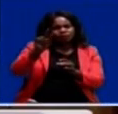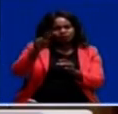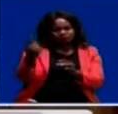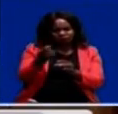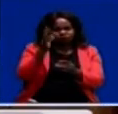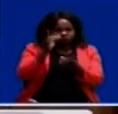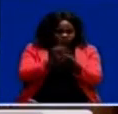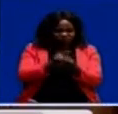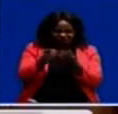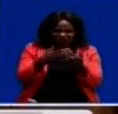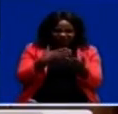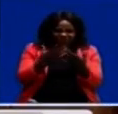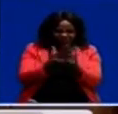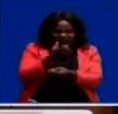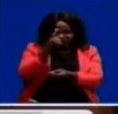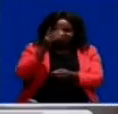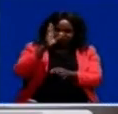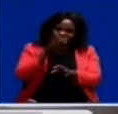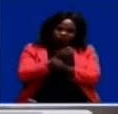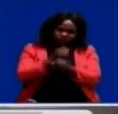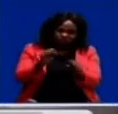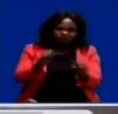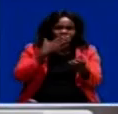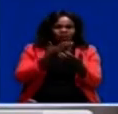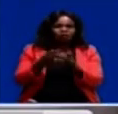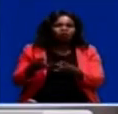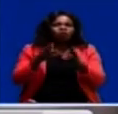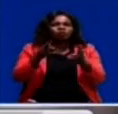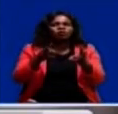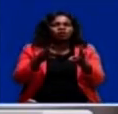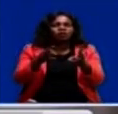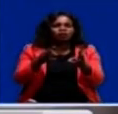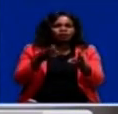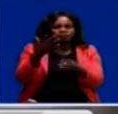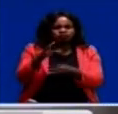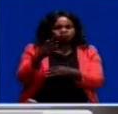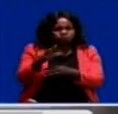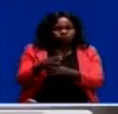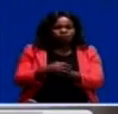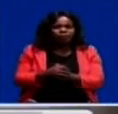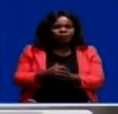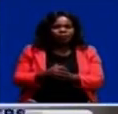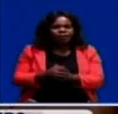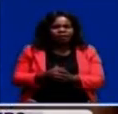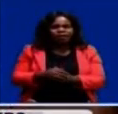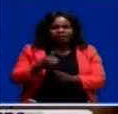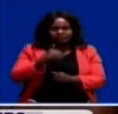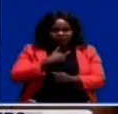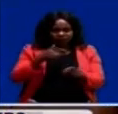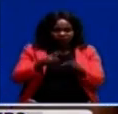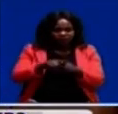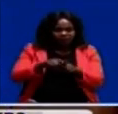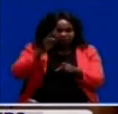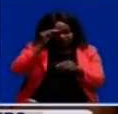simple misunderstanding will be resolved amicably as it should be. And I, as Minister of